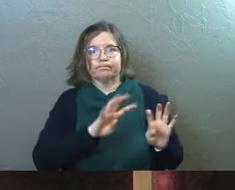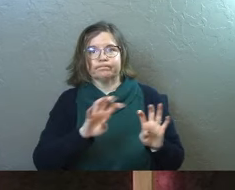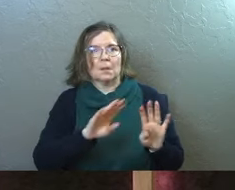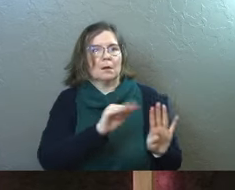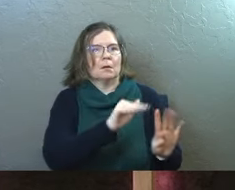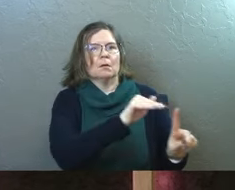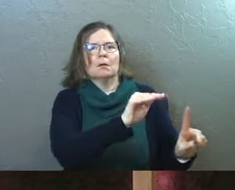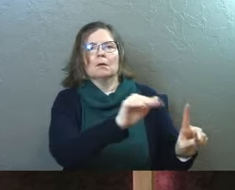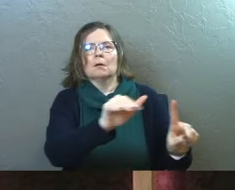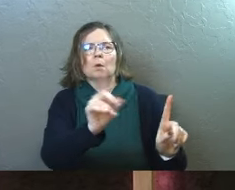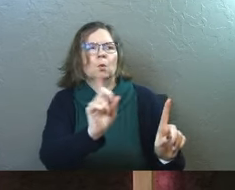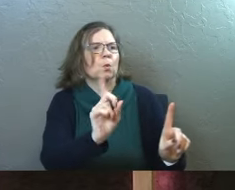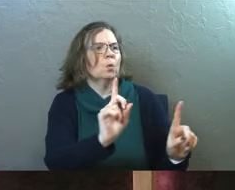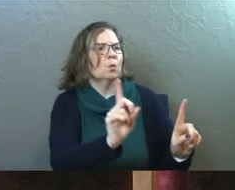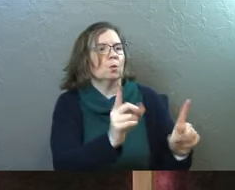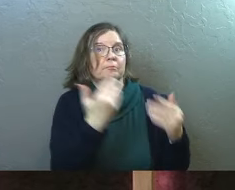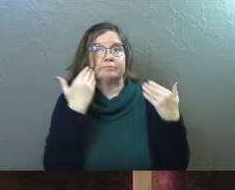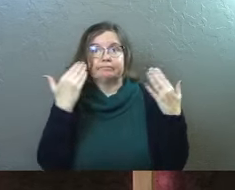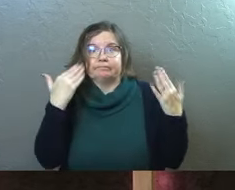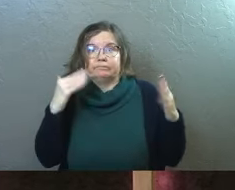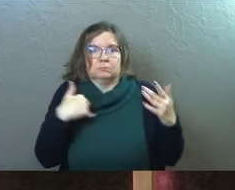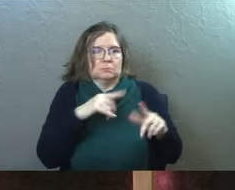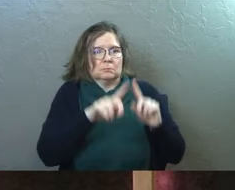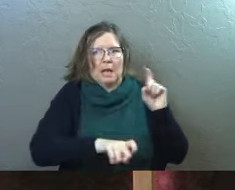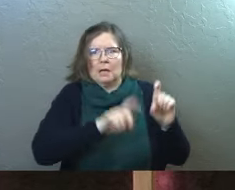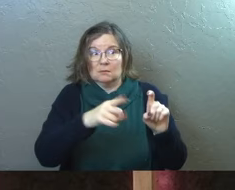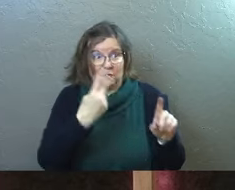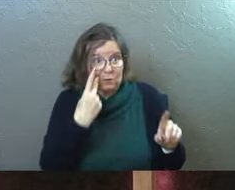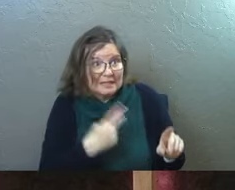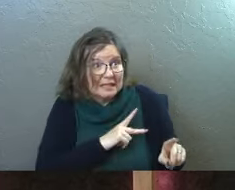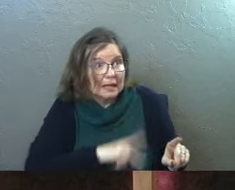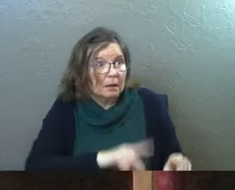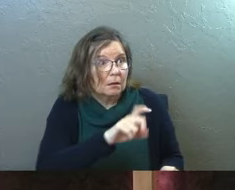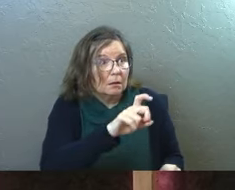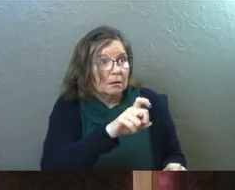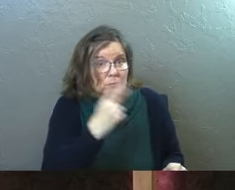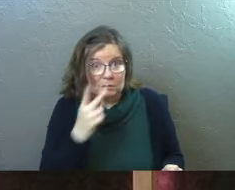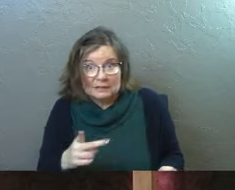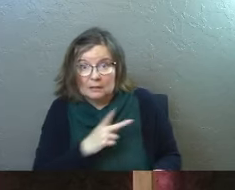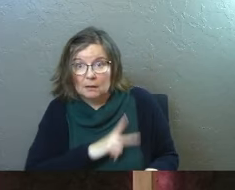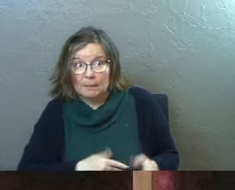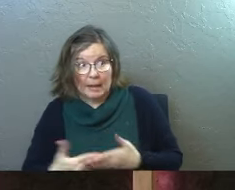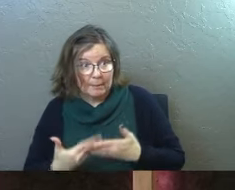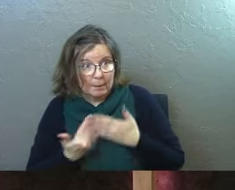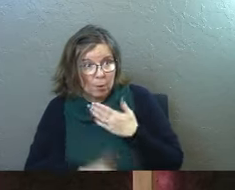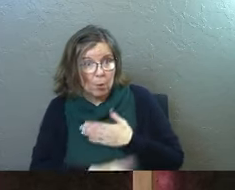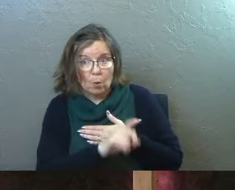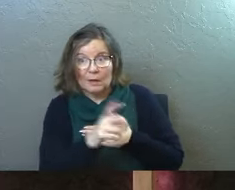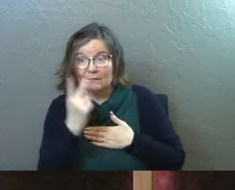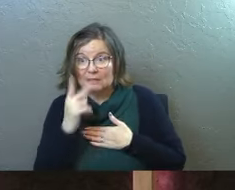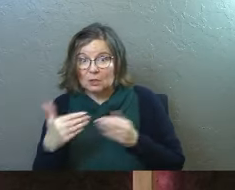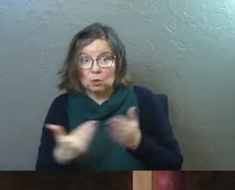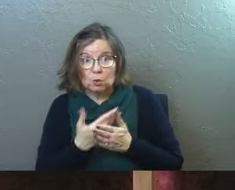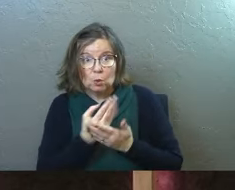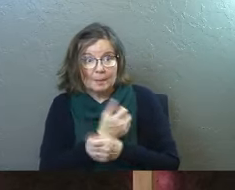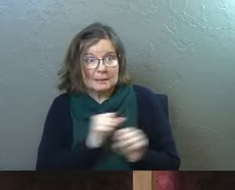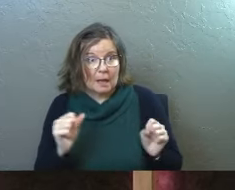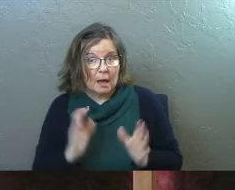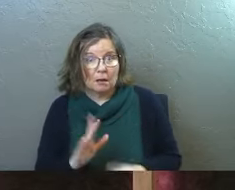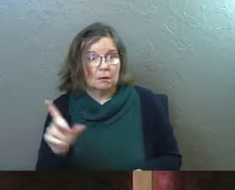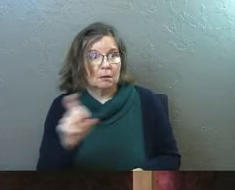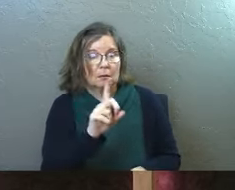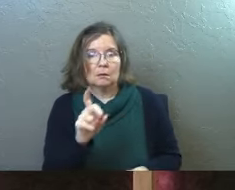Jerusalem because they don't know any better. And they're just asking people, have you seen the king? Have you seen the baby born? Have you seen the new Messiah?